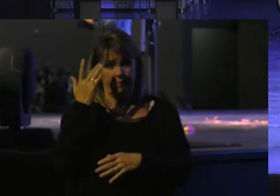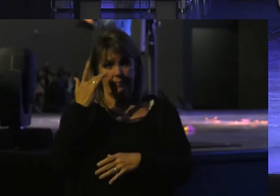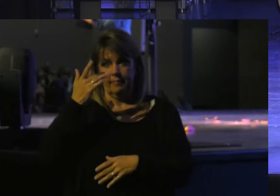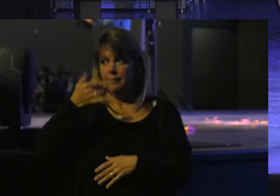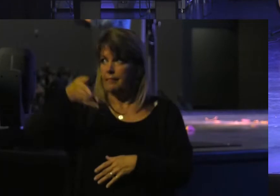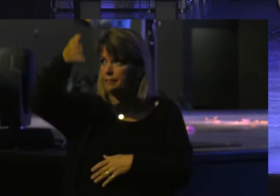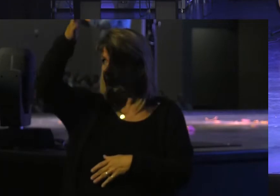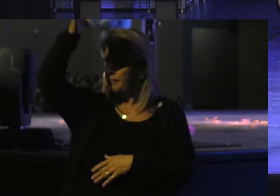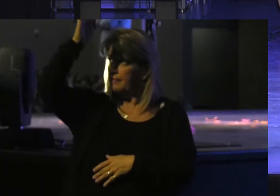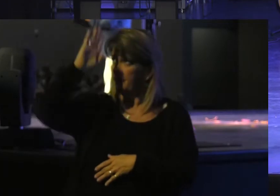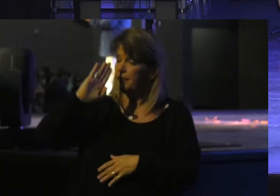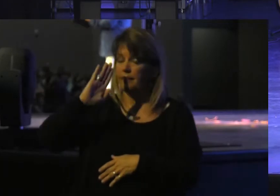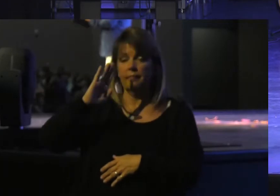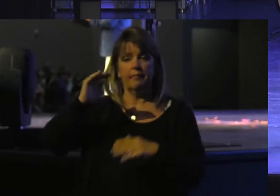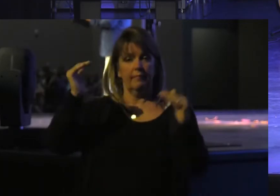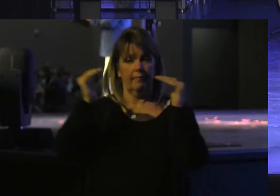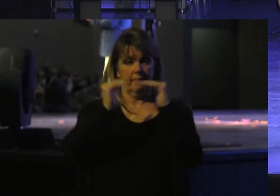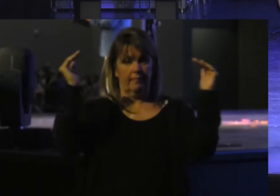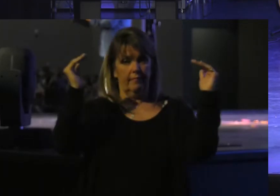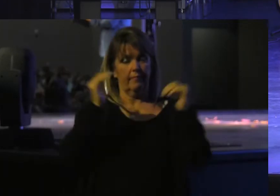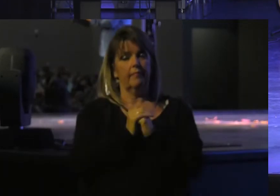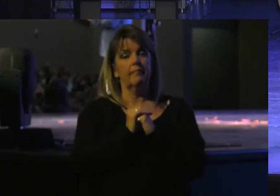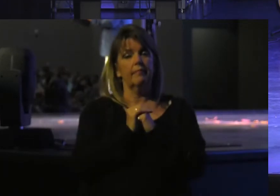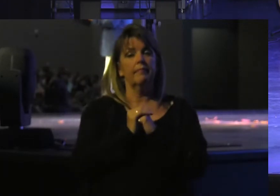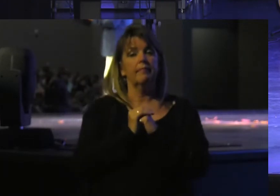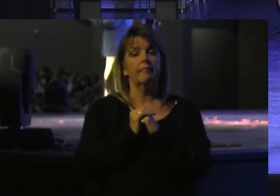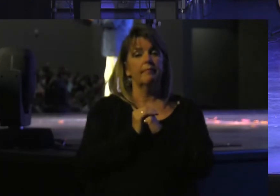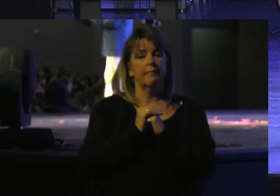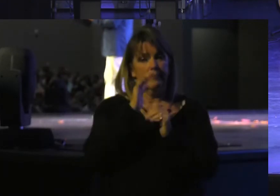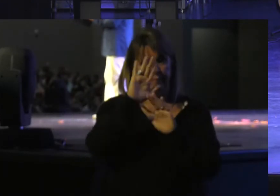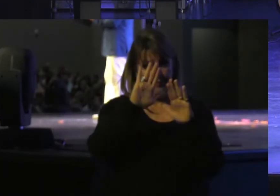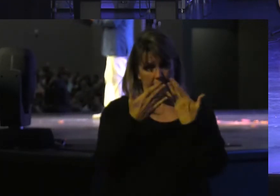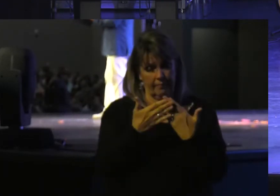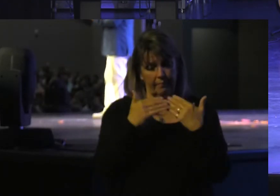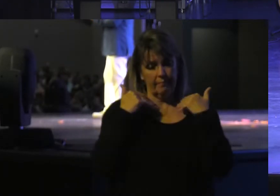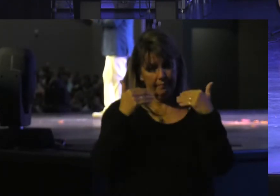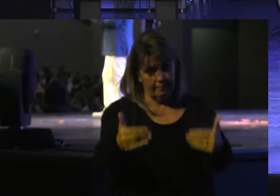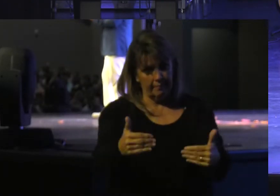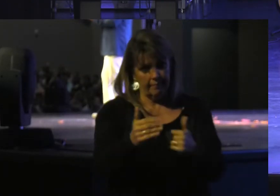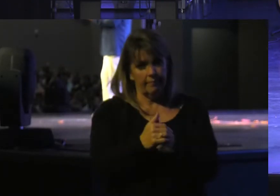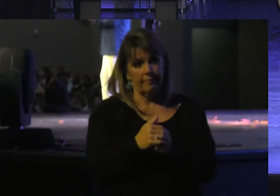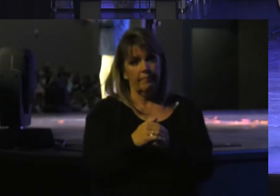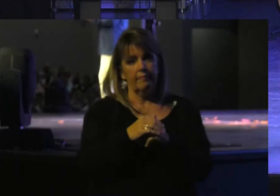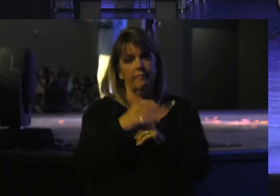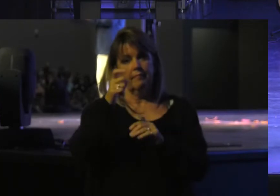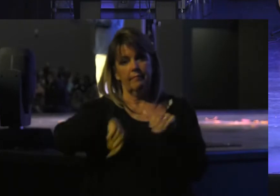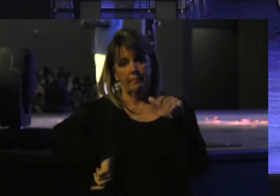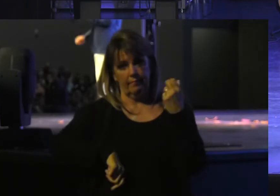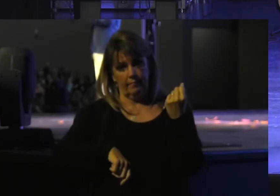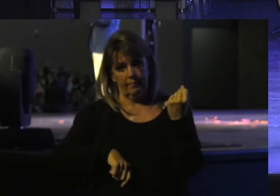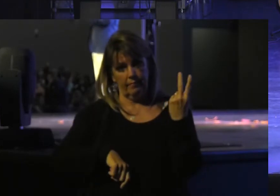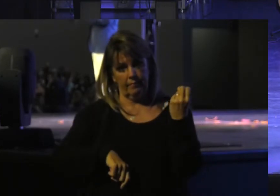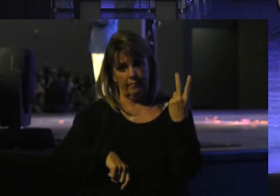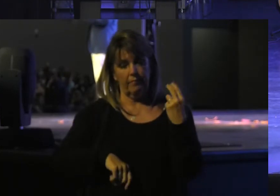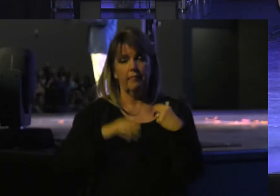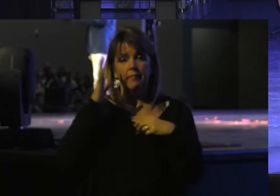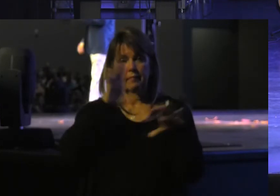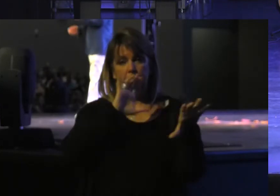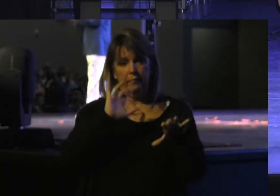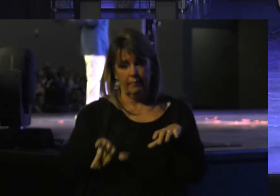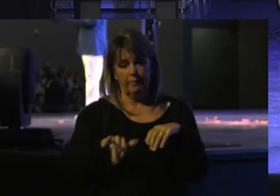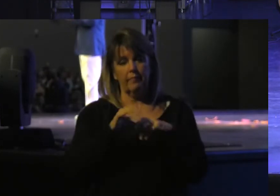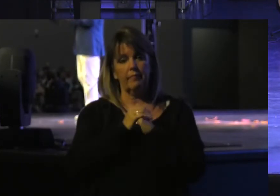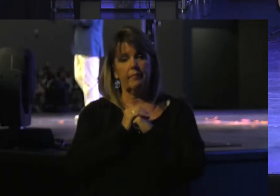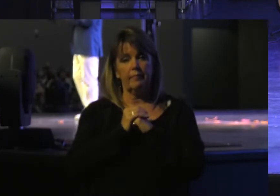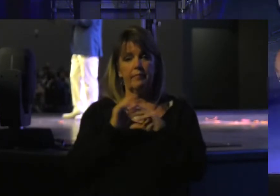Is a God of Justice The scripture Goes on to Say Beginning In verse 12 Thus I Will do This to This